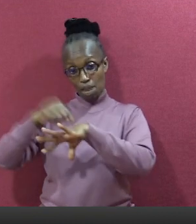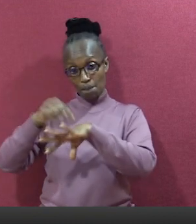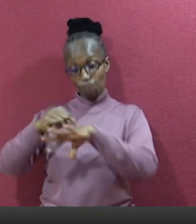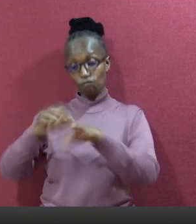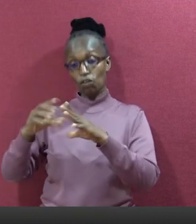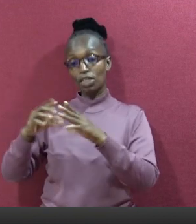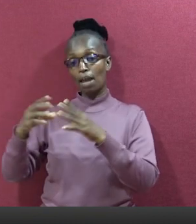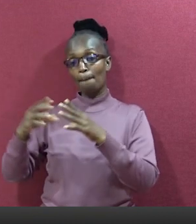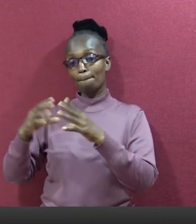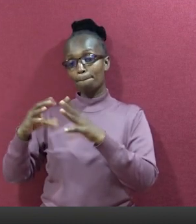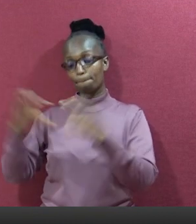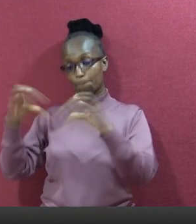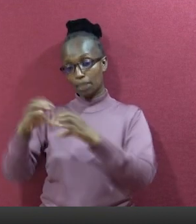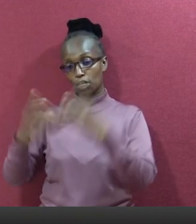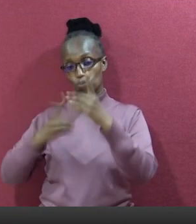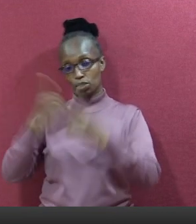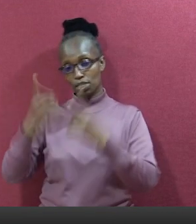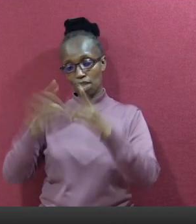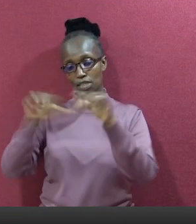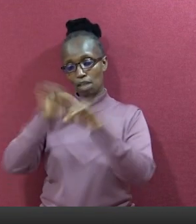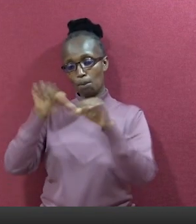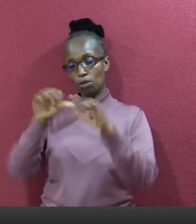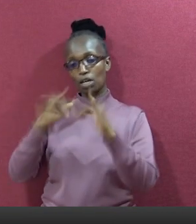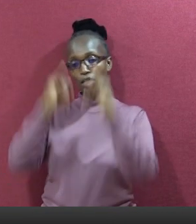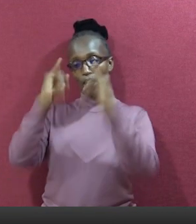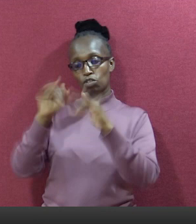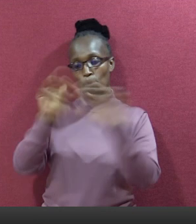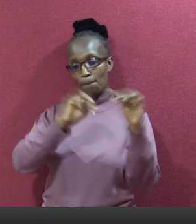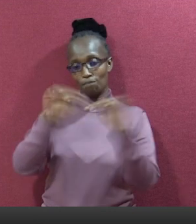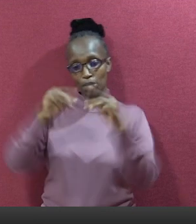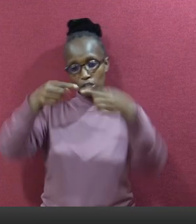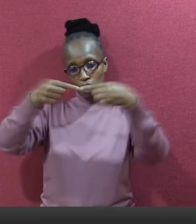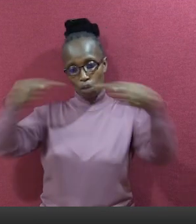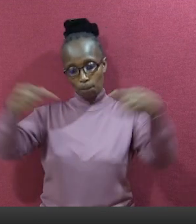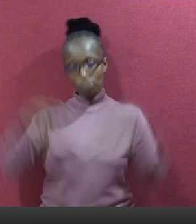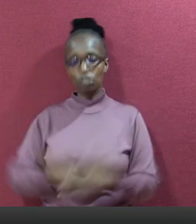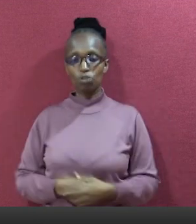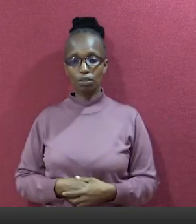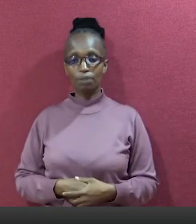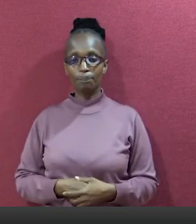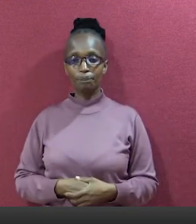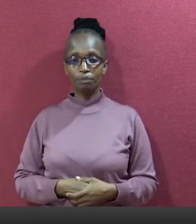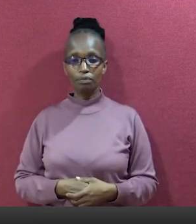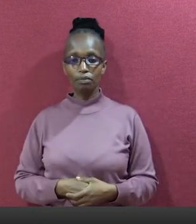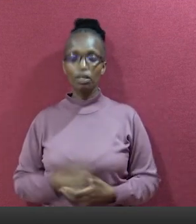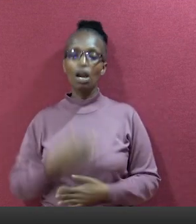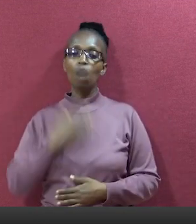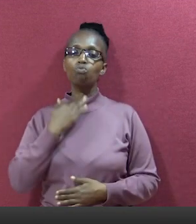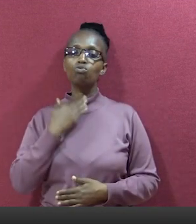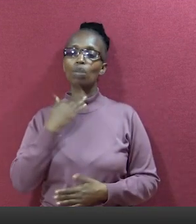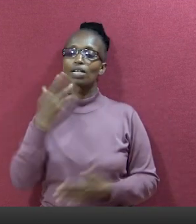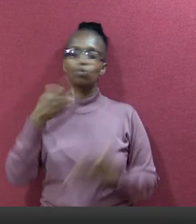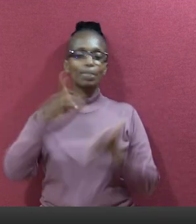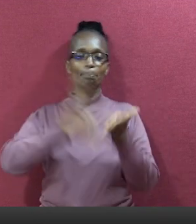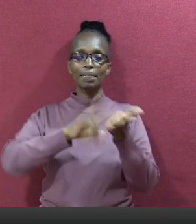shauriana kuhusu mwondo kuhu umpia na wenzao kwenye upenzani. And so Mr. Speaker I want to